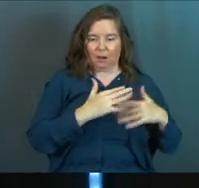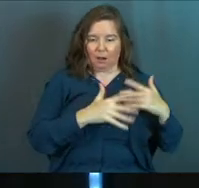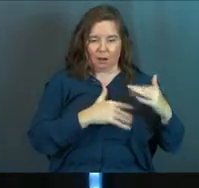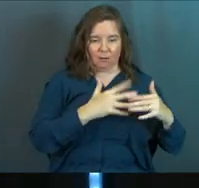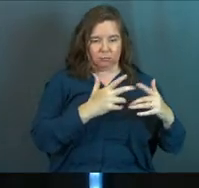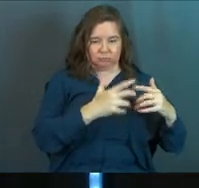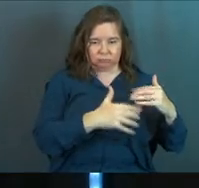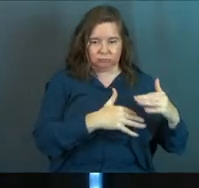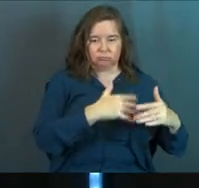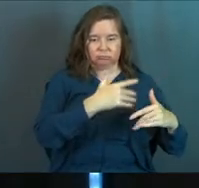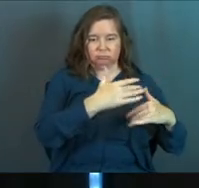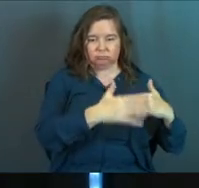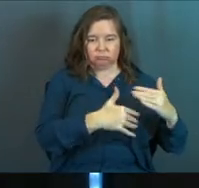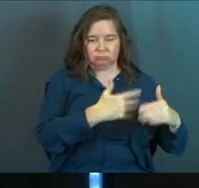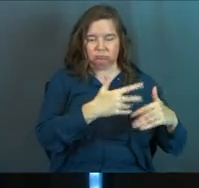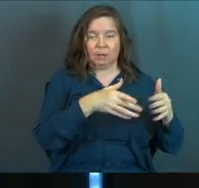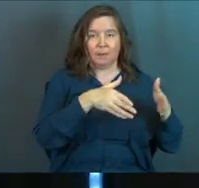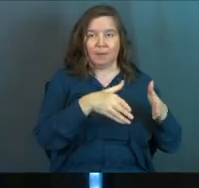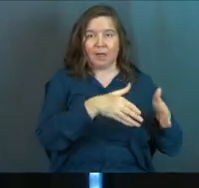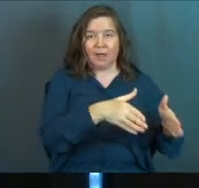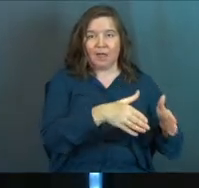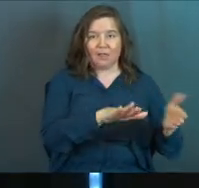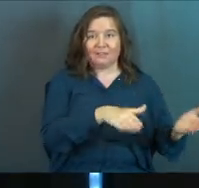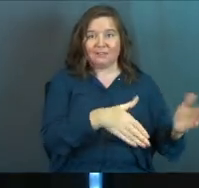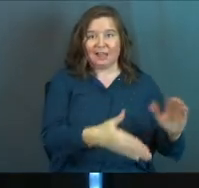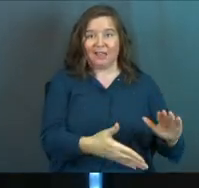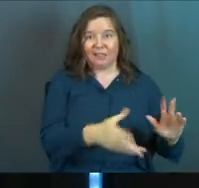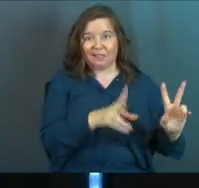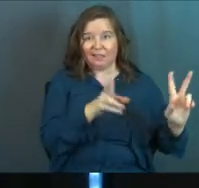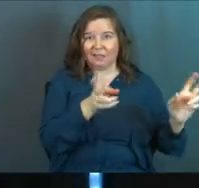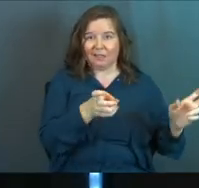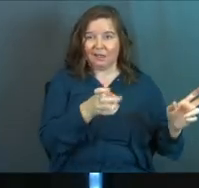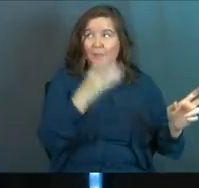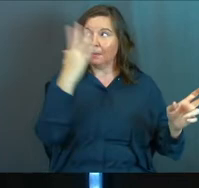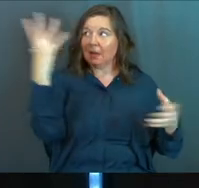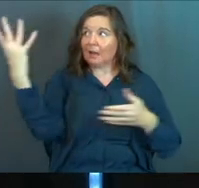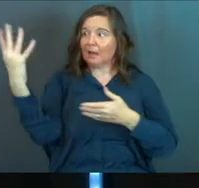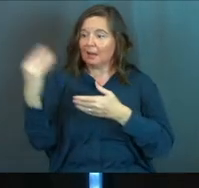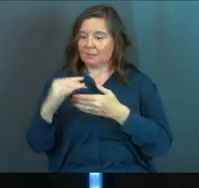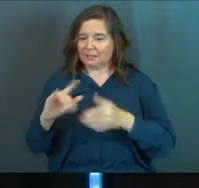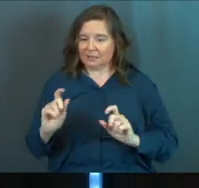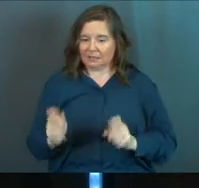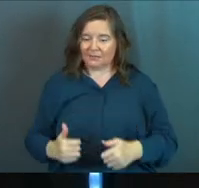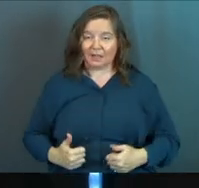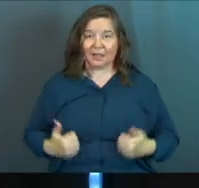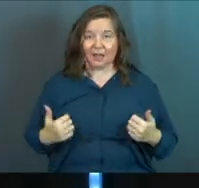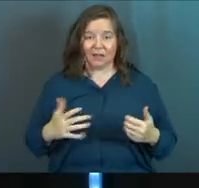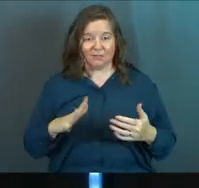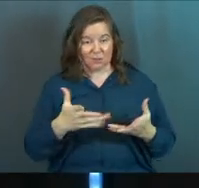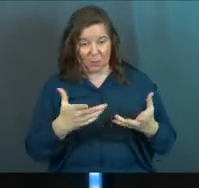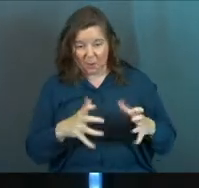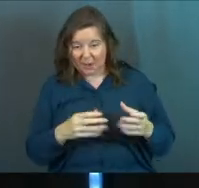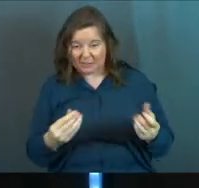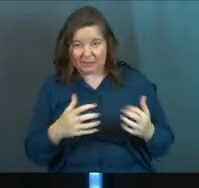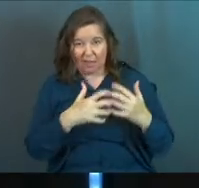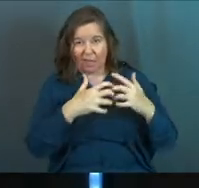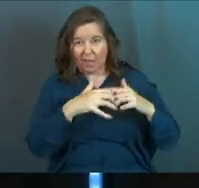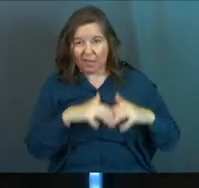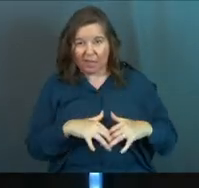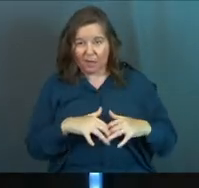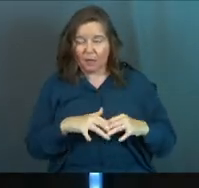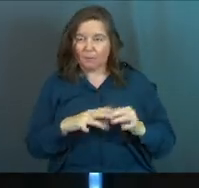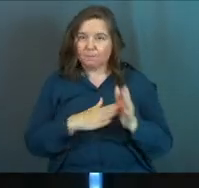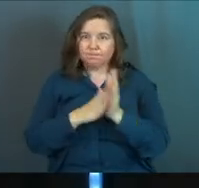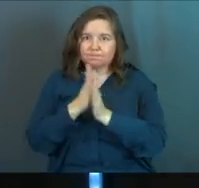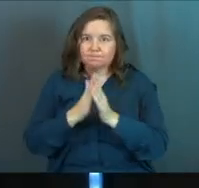path of death. And God comes in and says, do you want it to not die? Do you want it to not decay?